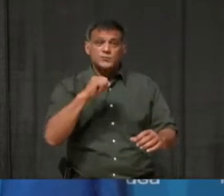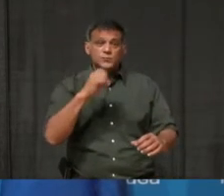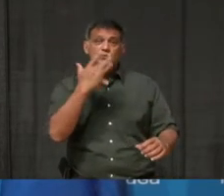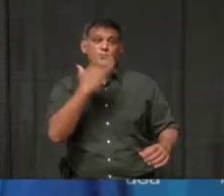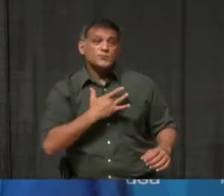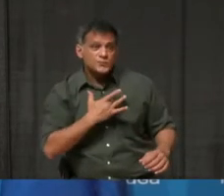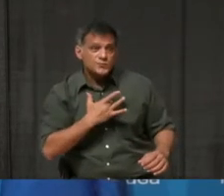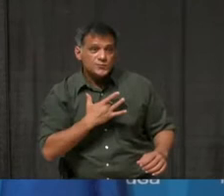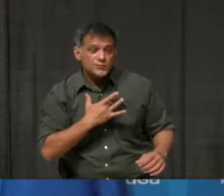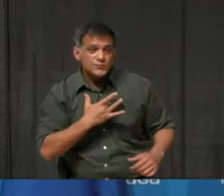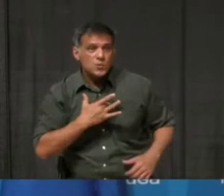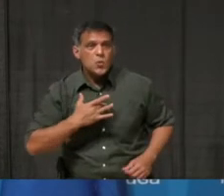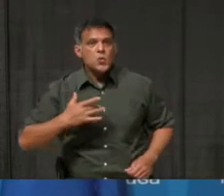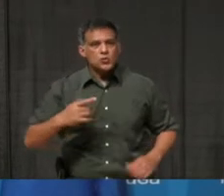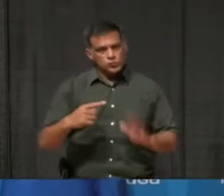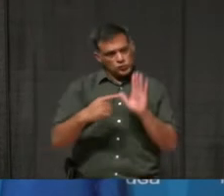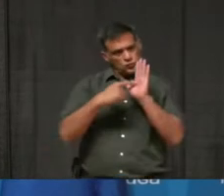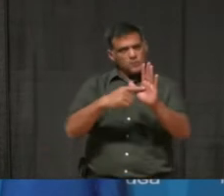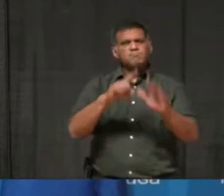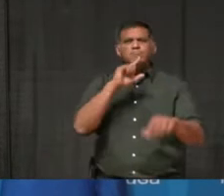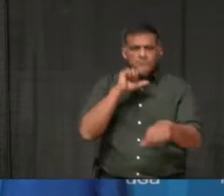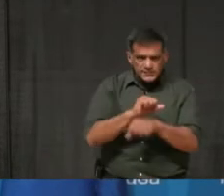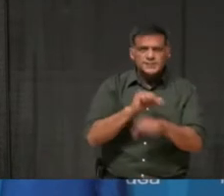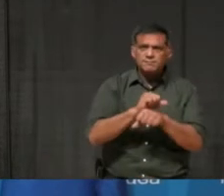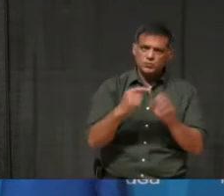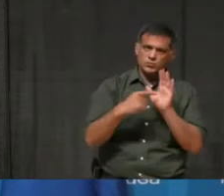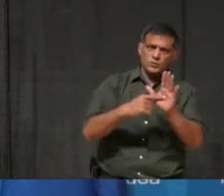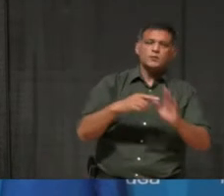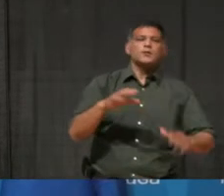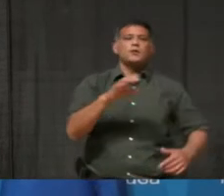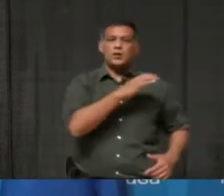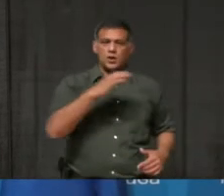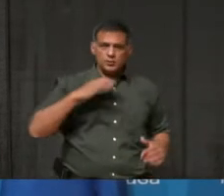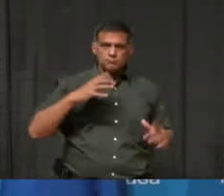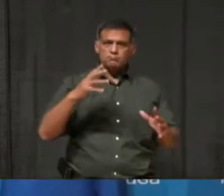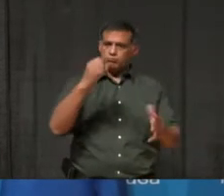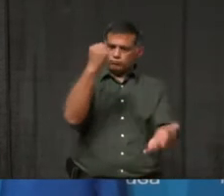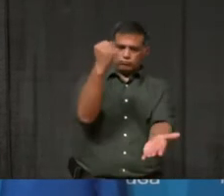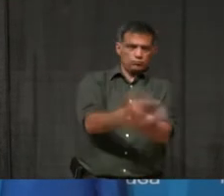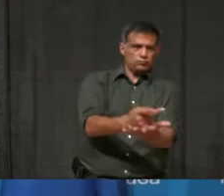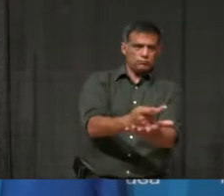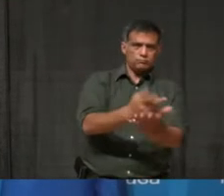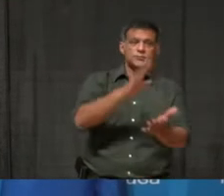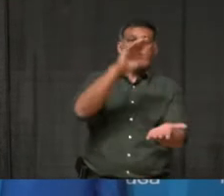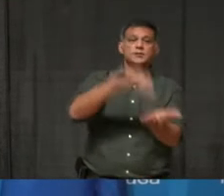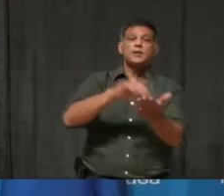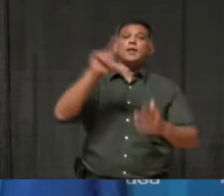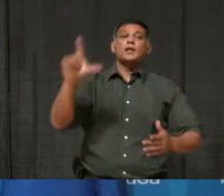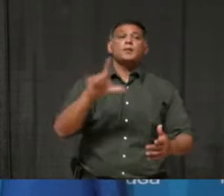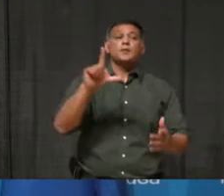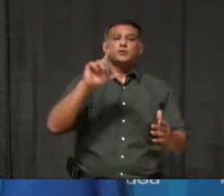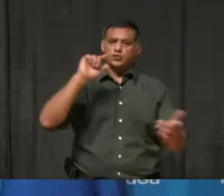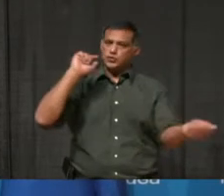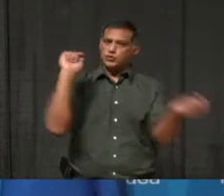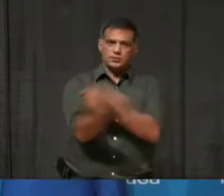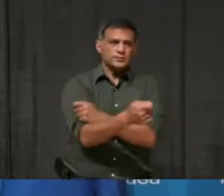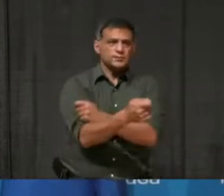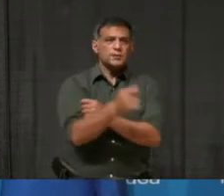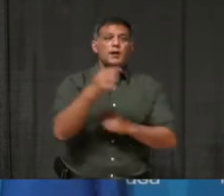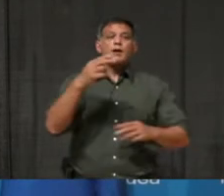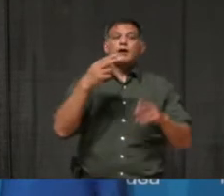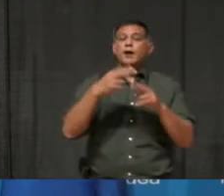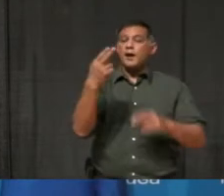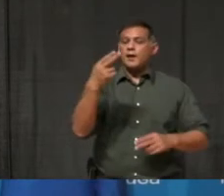officially approved the renaming of our central library, the Hazel McCallion Central Library, in her honour.